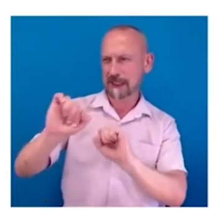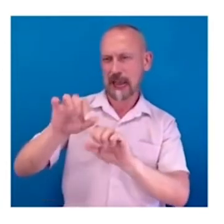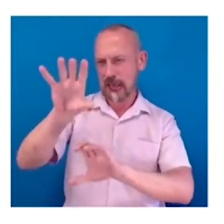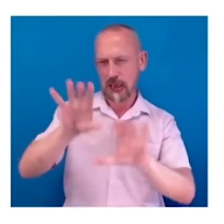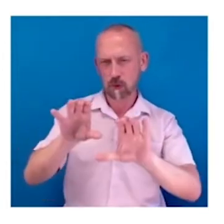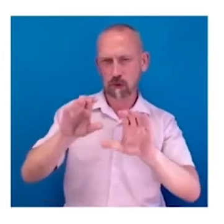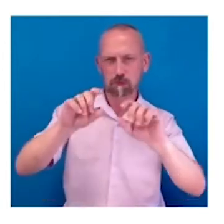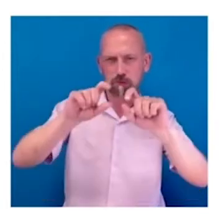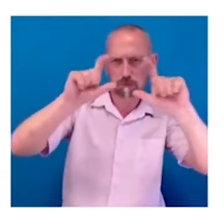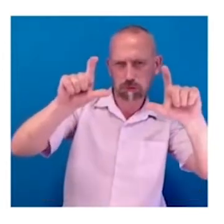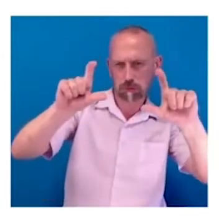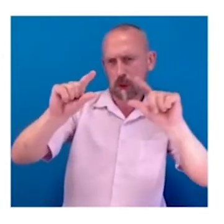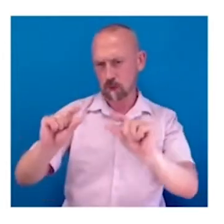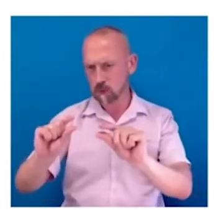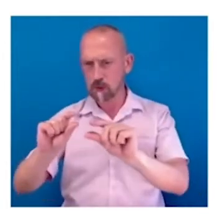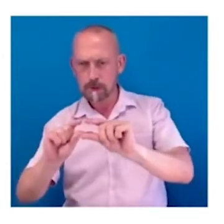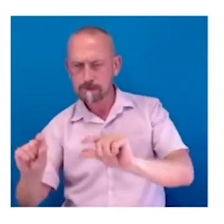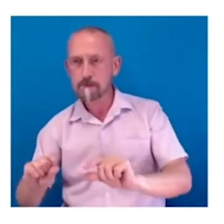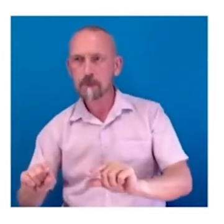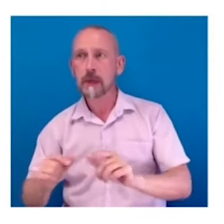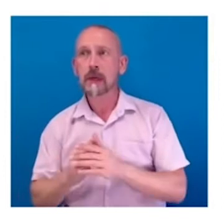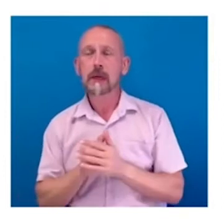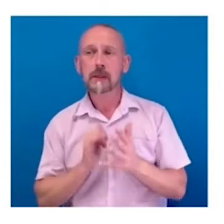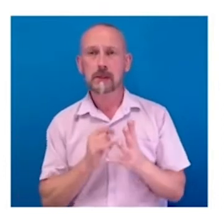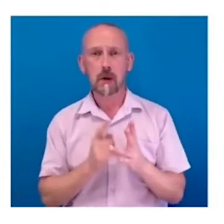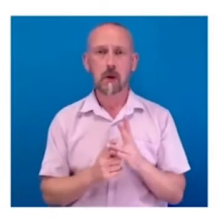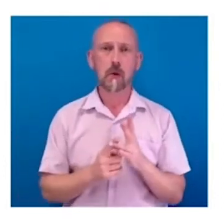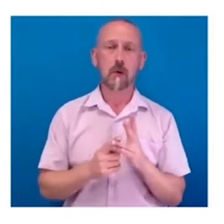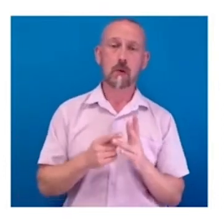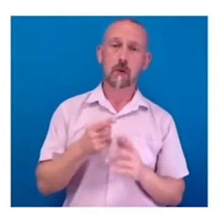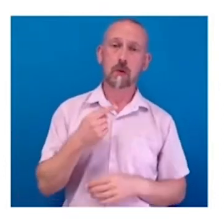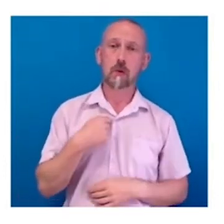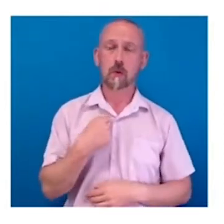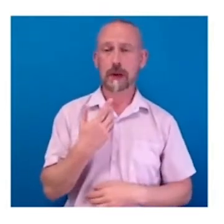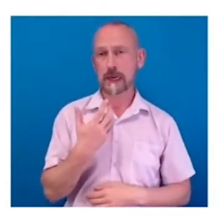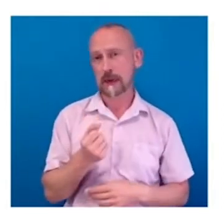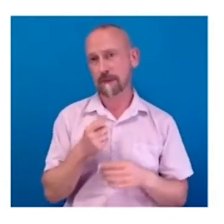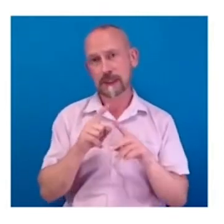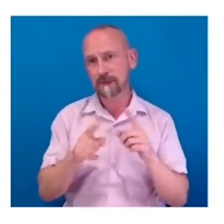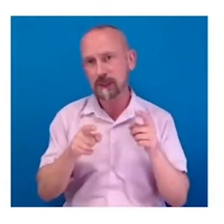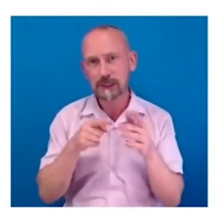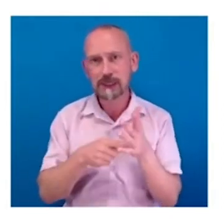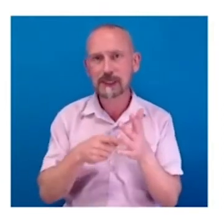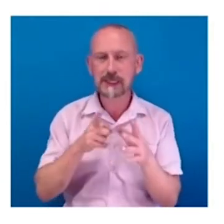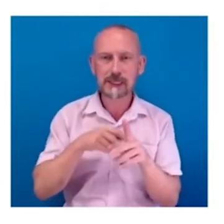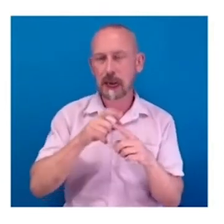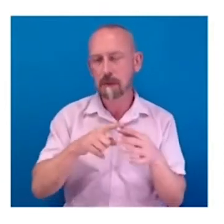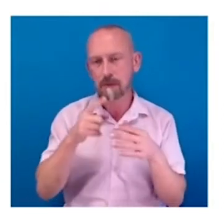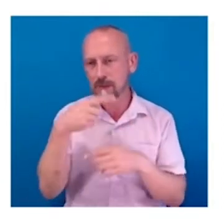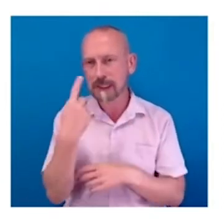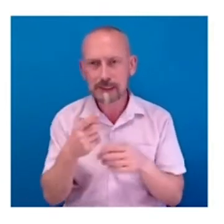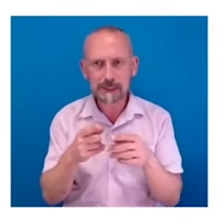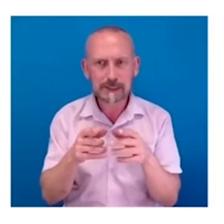simple typeface system, and we both have a sans serif and a serif, it allows the BBC to then create